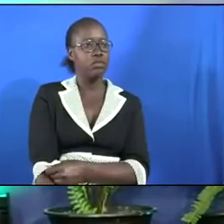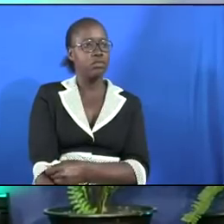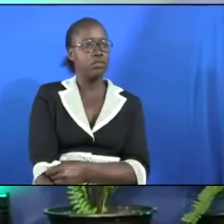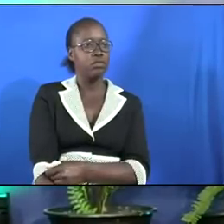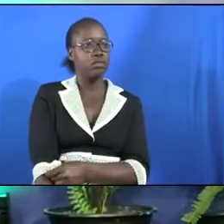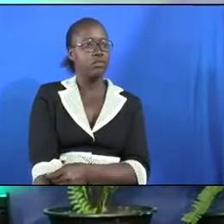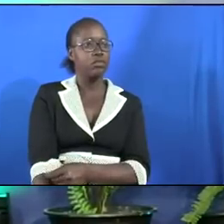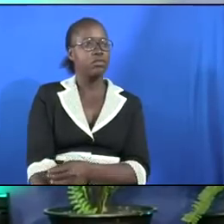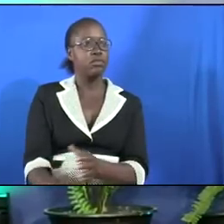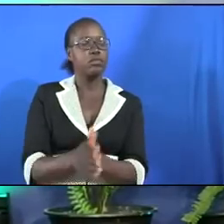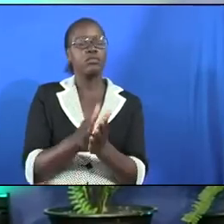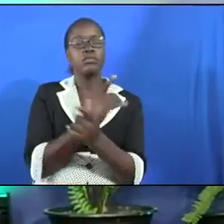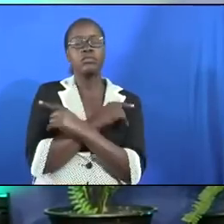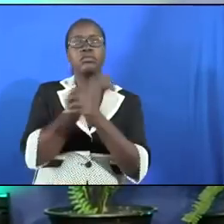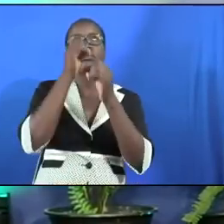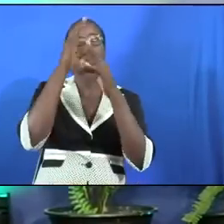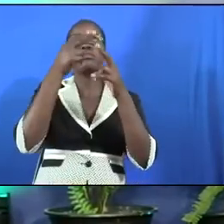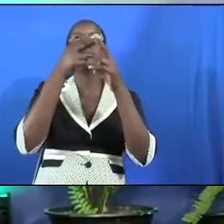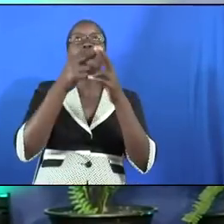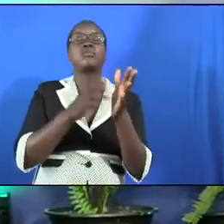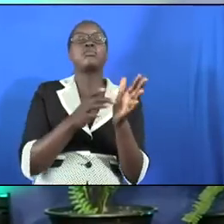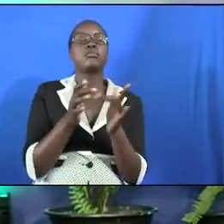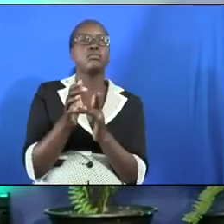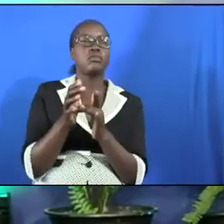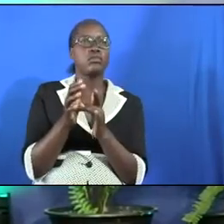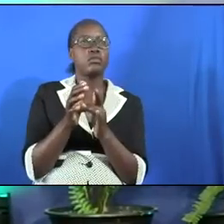loving father in the name of Jesus